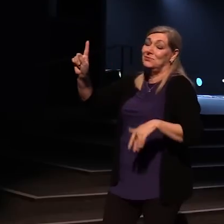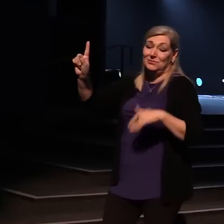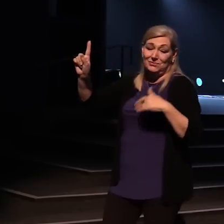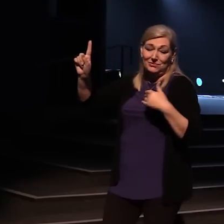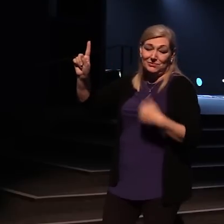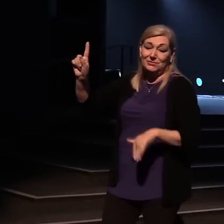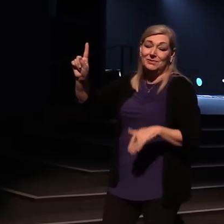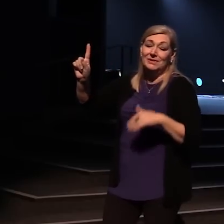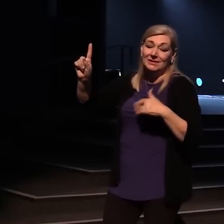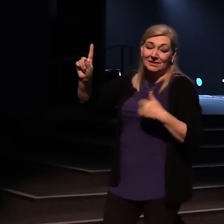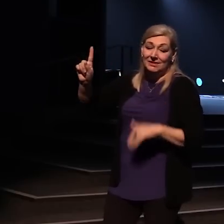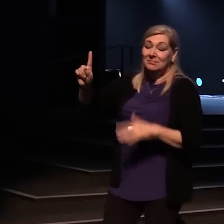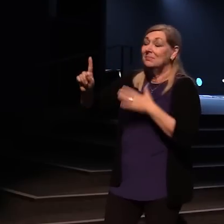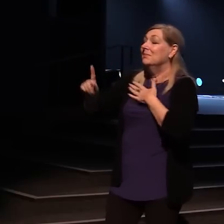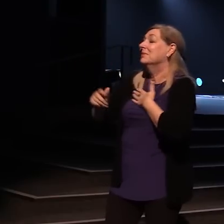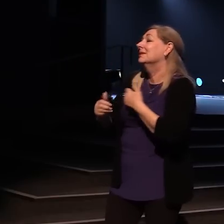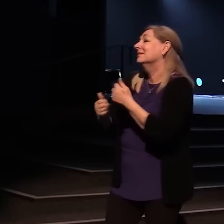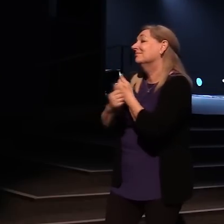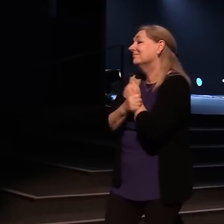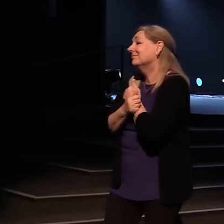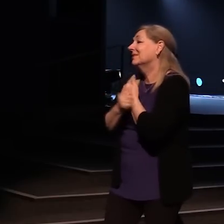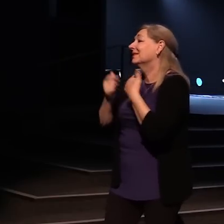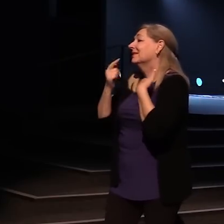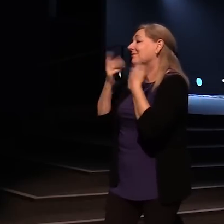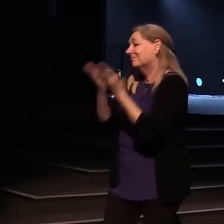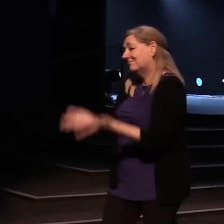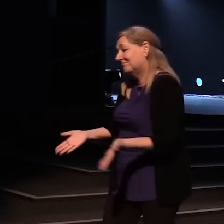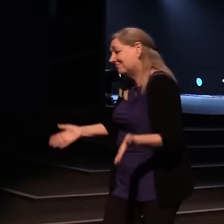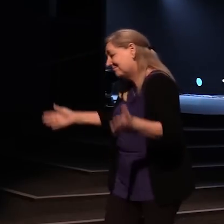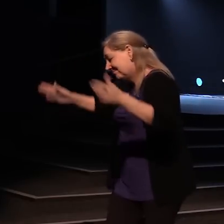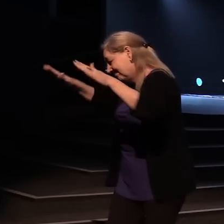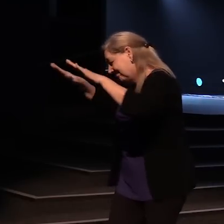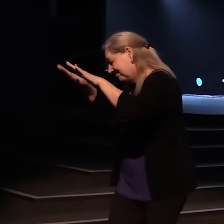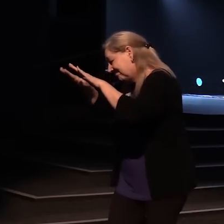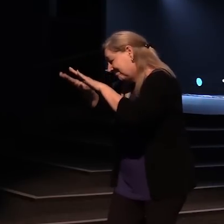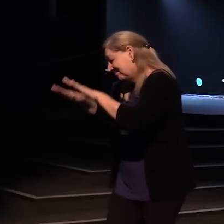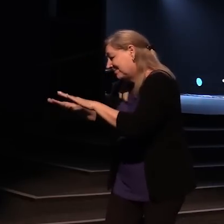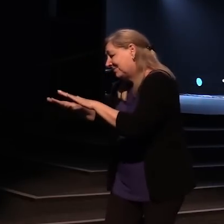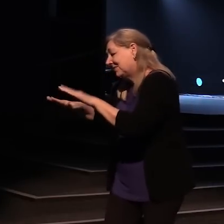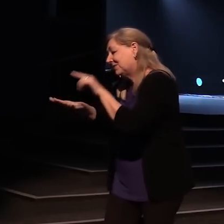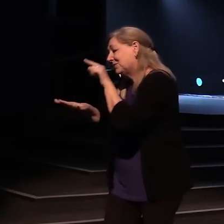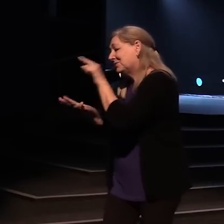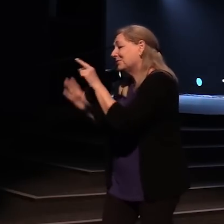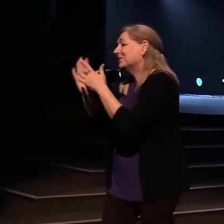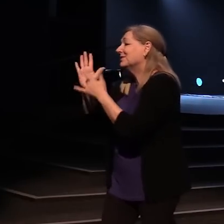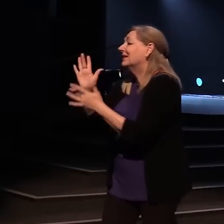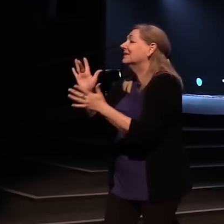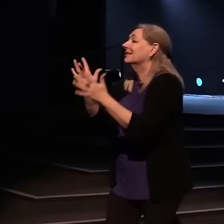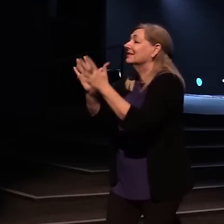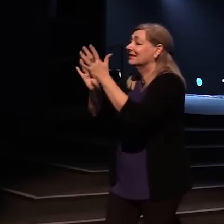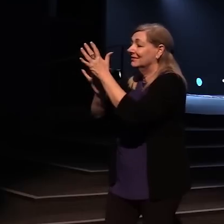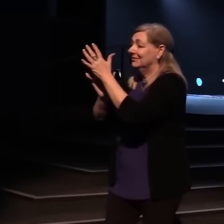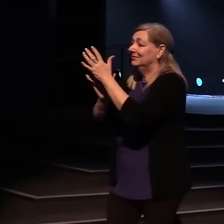My heart adores you, Jesus